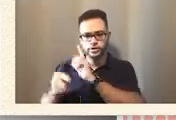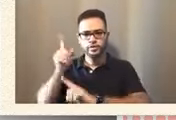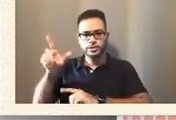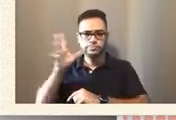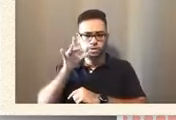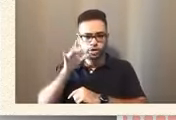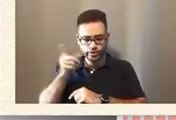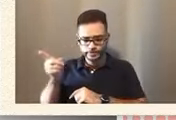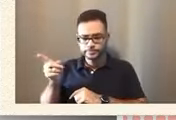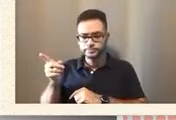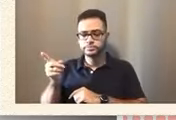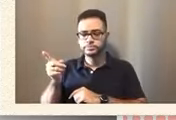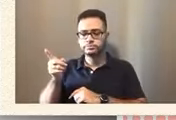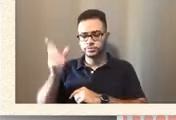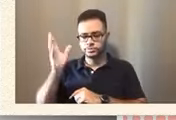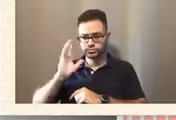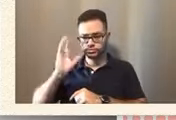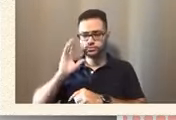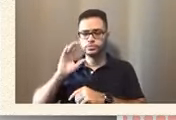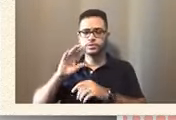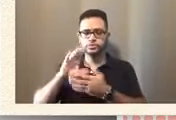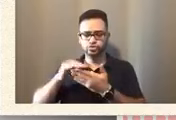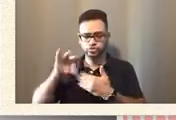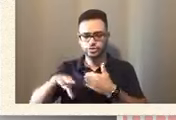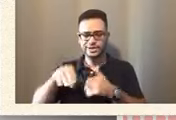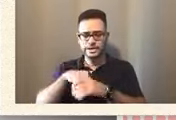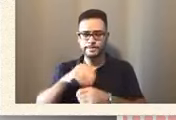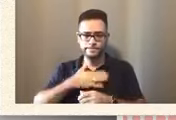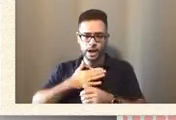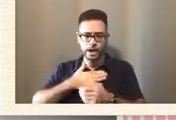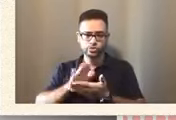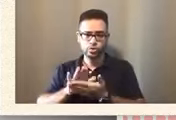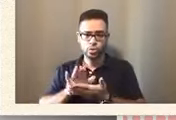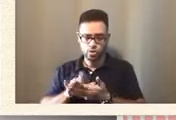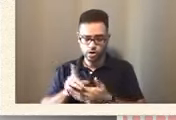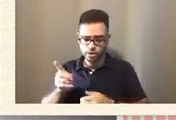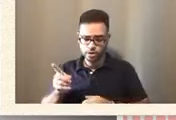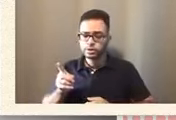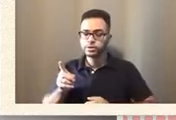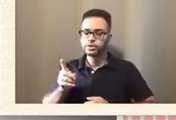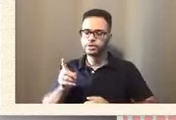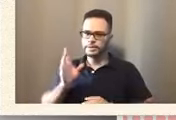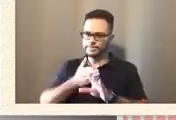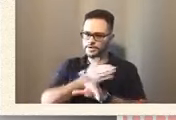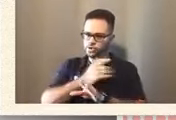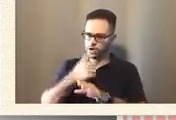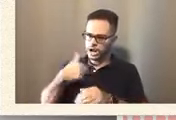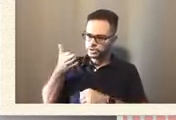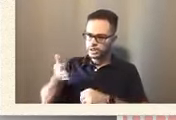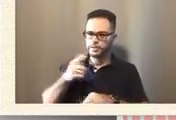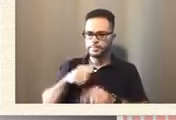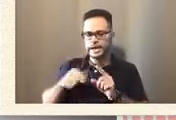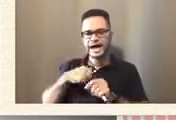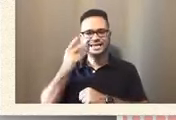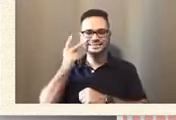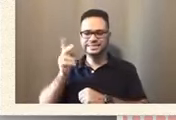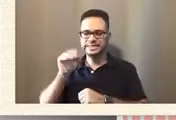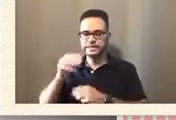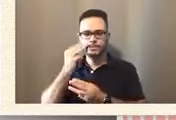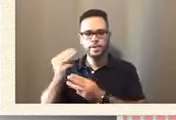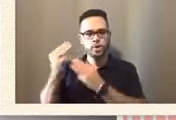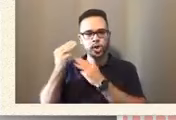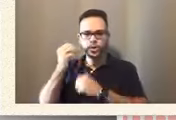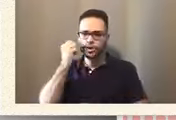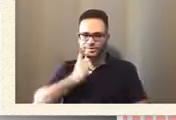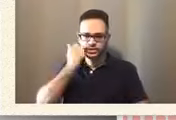former student at our school. It was before I was there, but I see the memorial every single day. It happened right